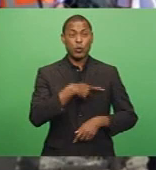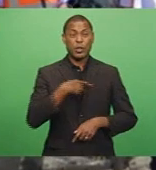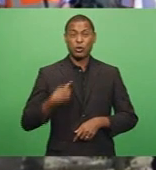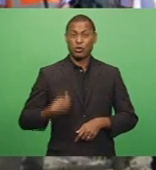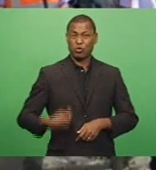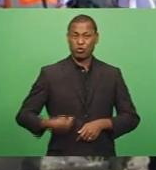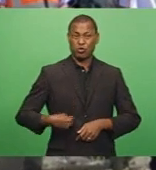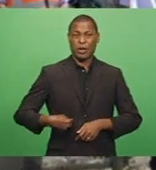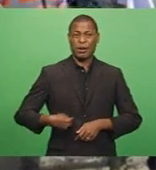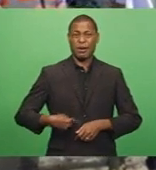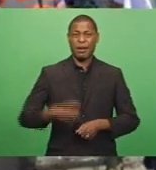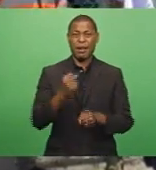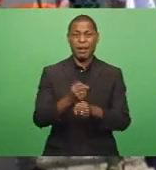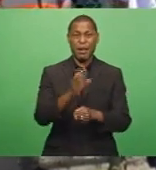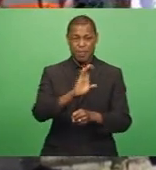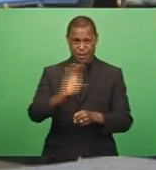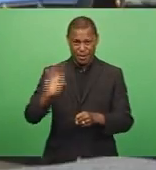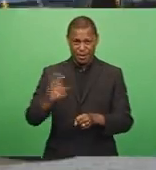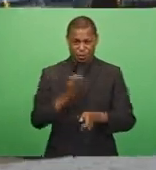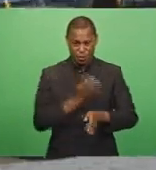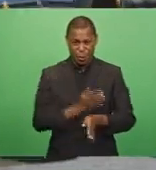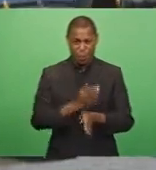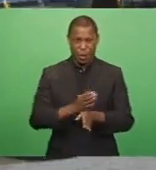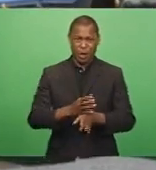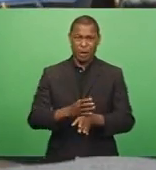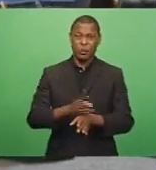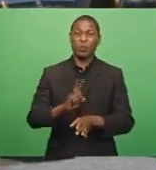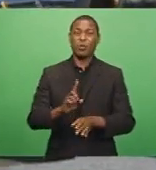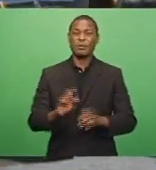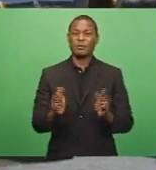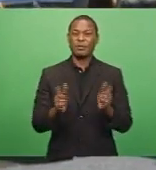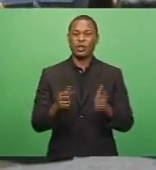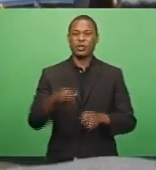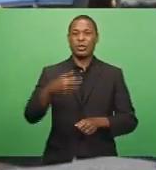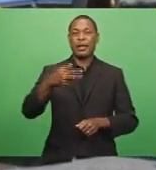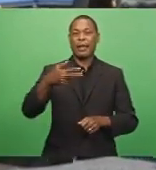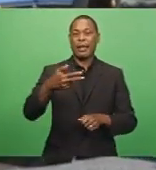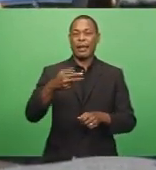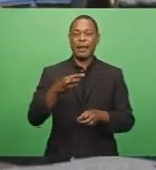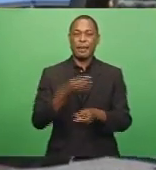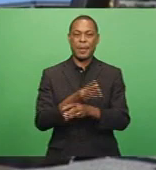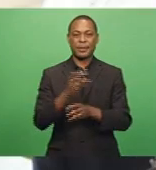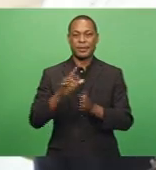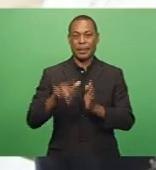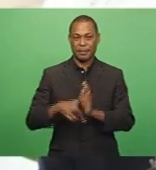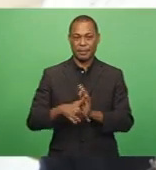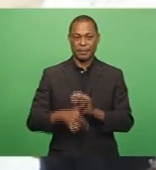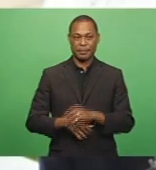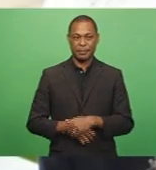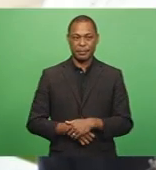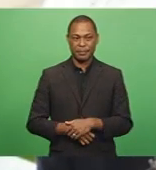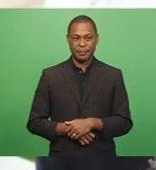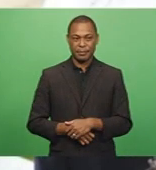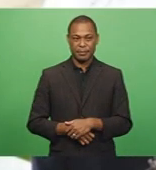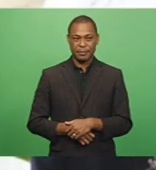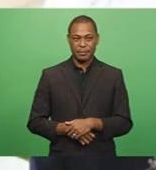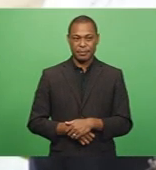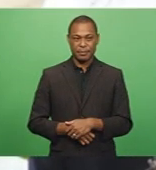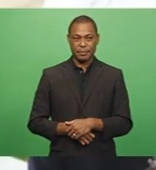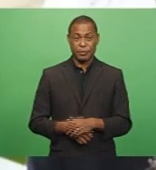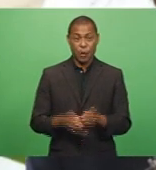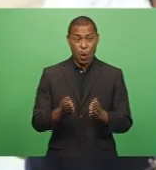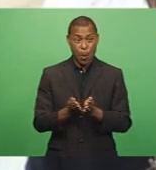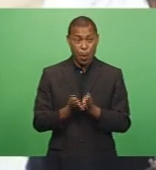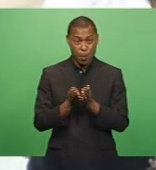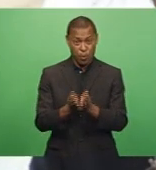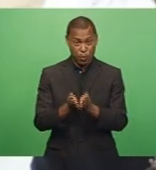First Group and work is expected to be completed in eight months. The container port is a national